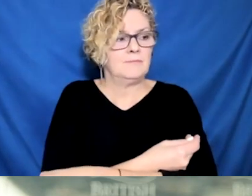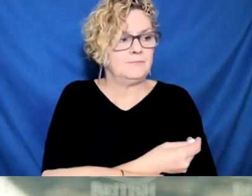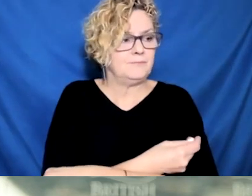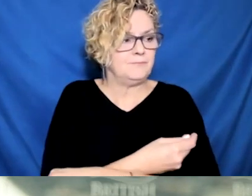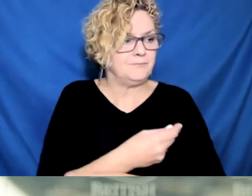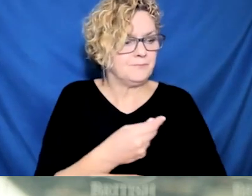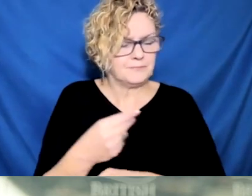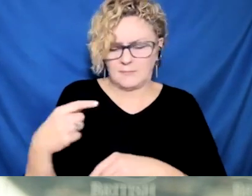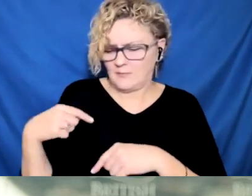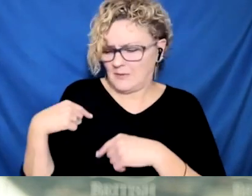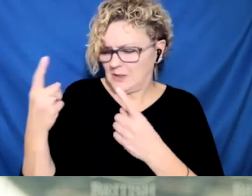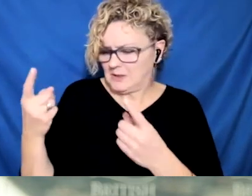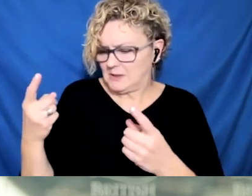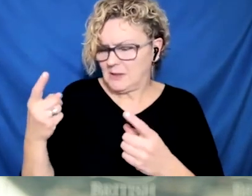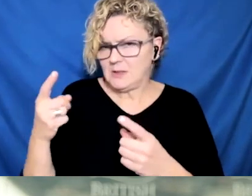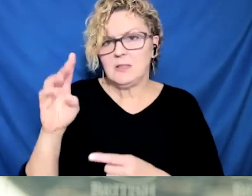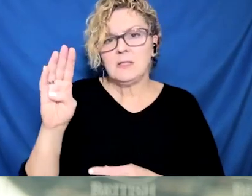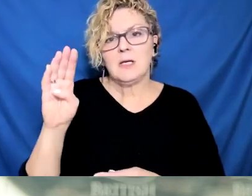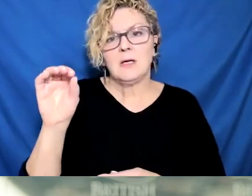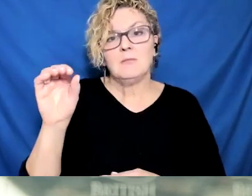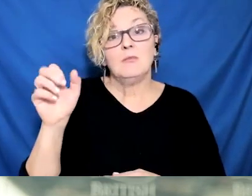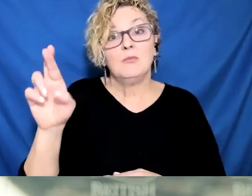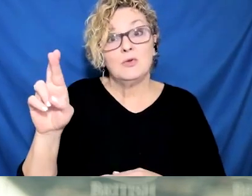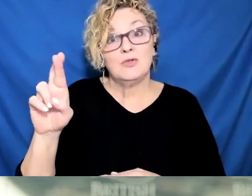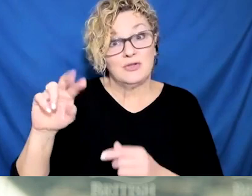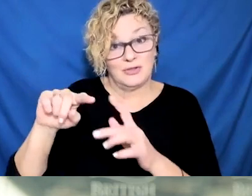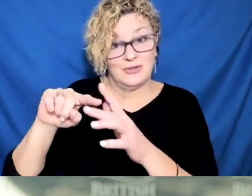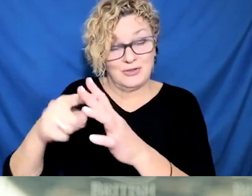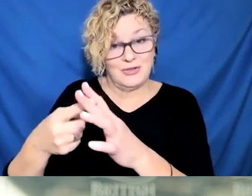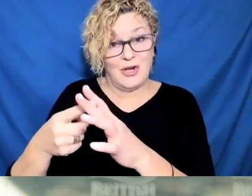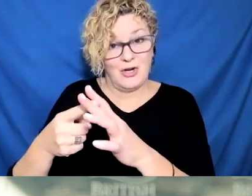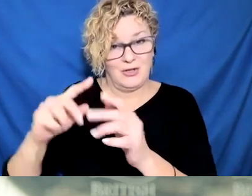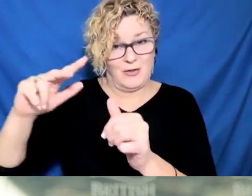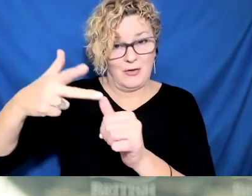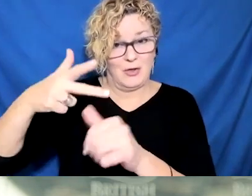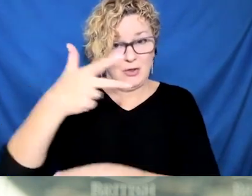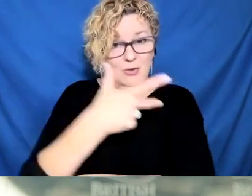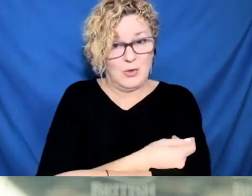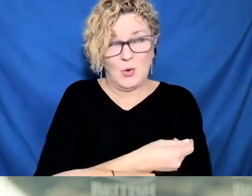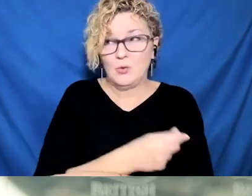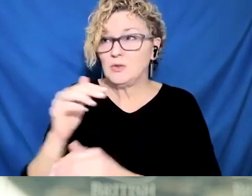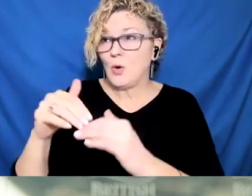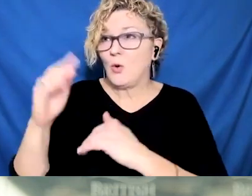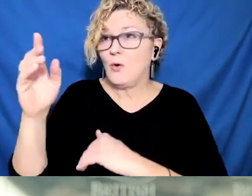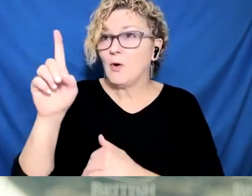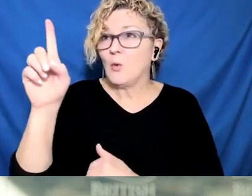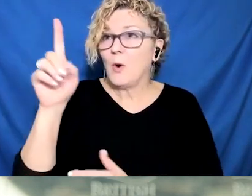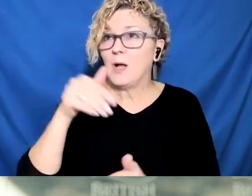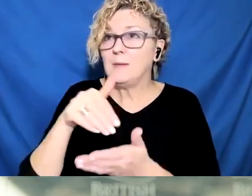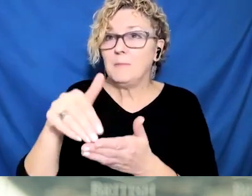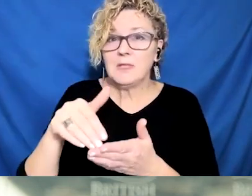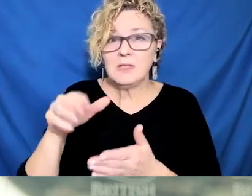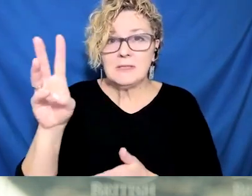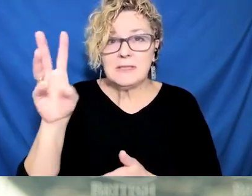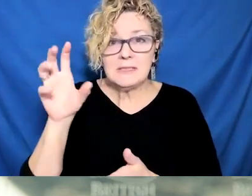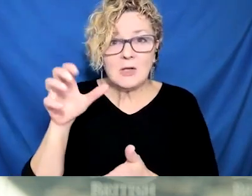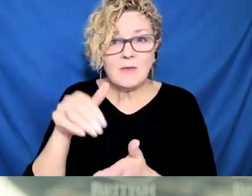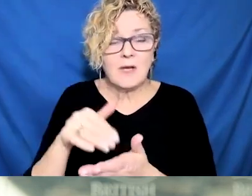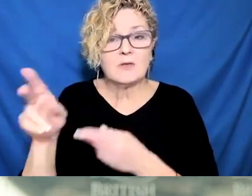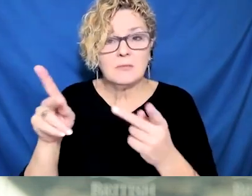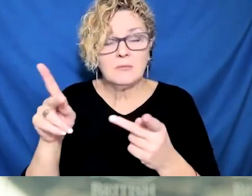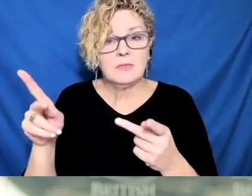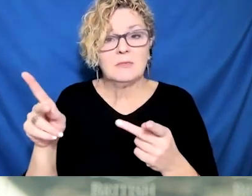they know this because this is also the reality of our patients, of our pandemic. Patients whose surgeries are postponed are never forgotten.